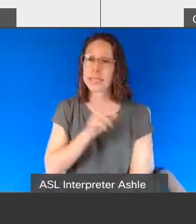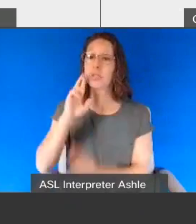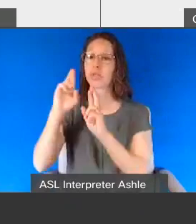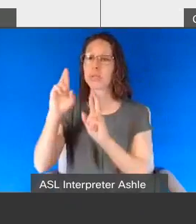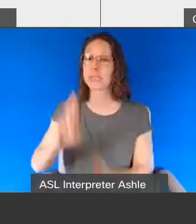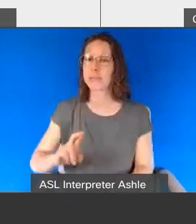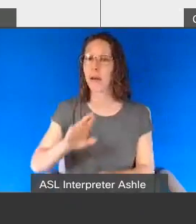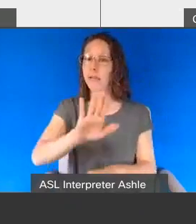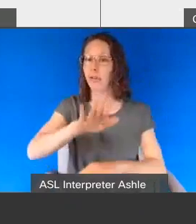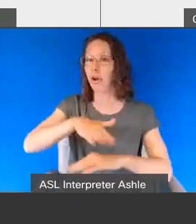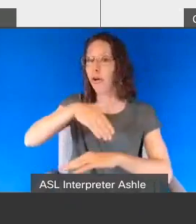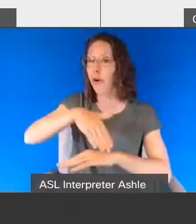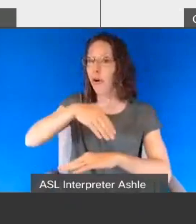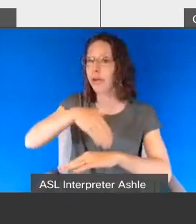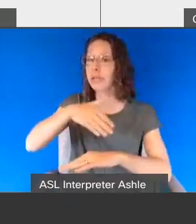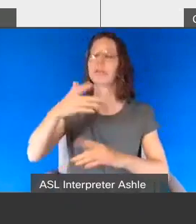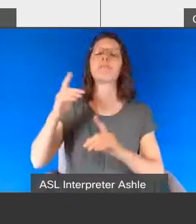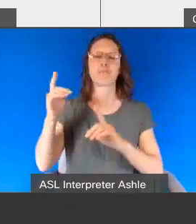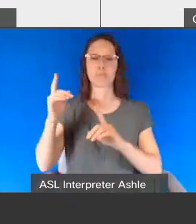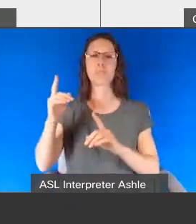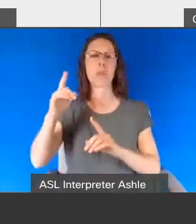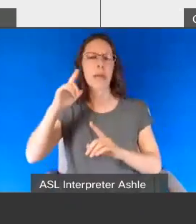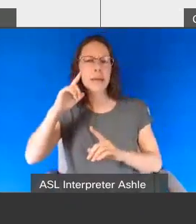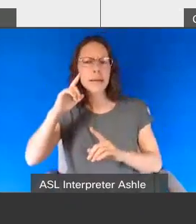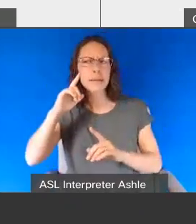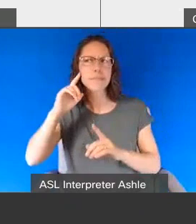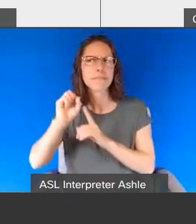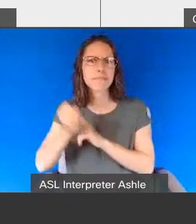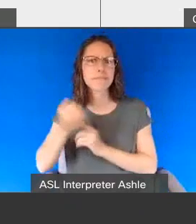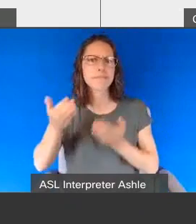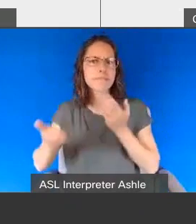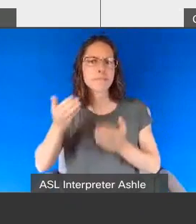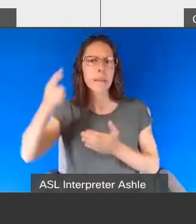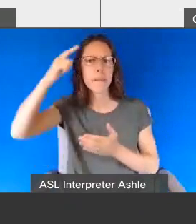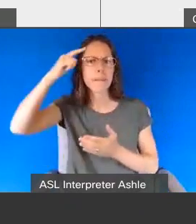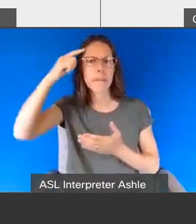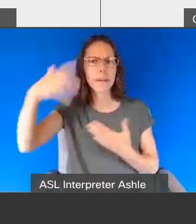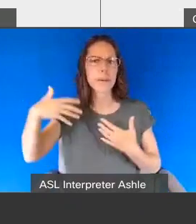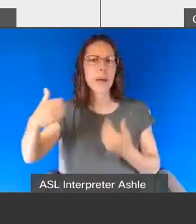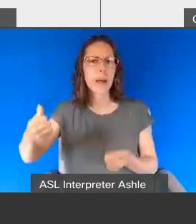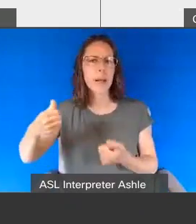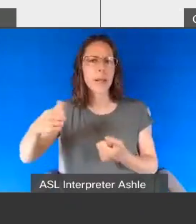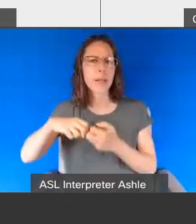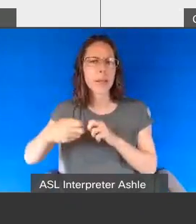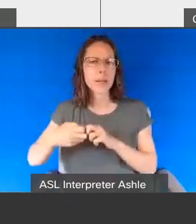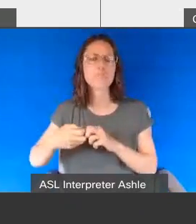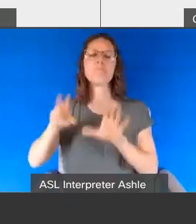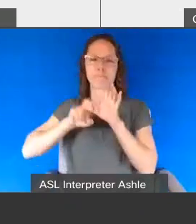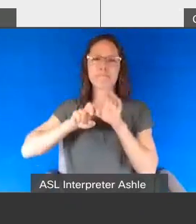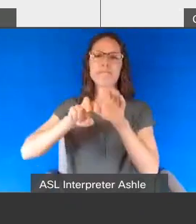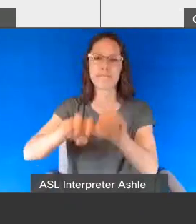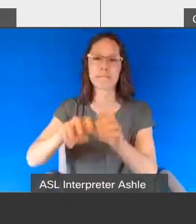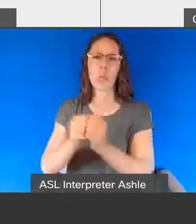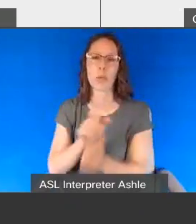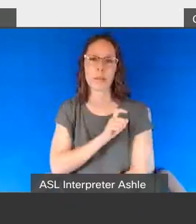they perceive by the radio call that it is potentially a mental health issue okay now my my